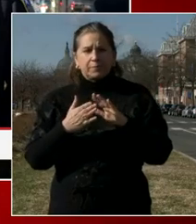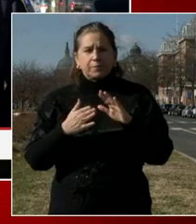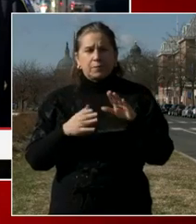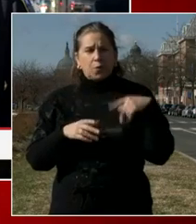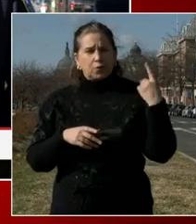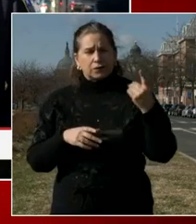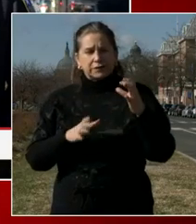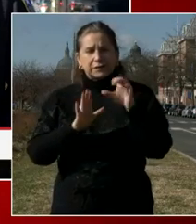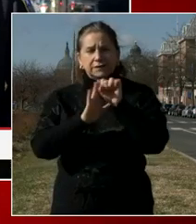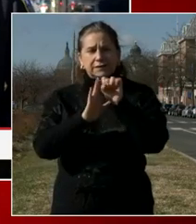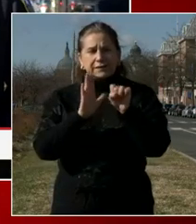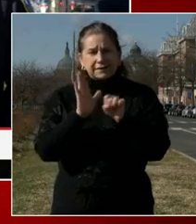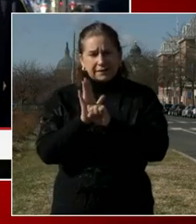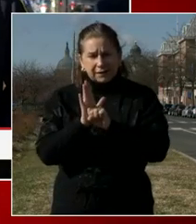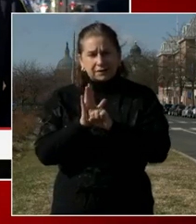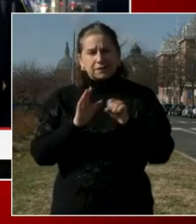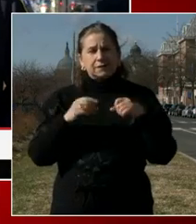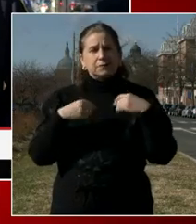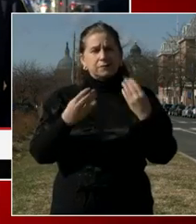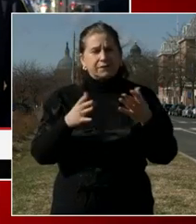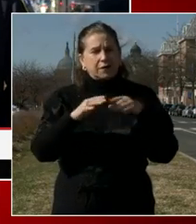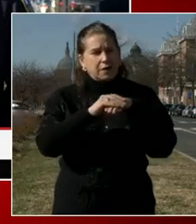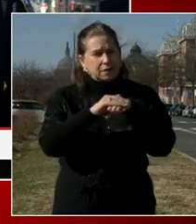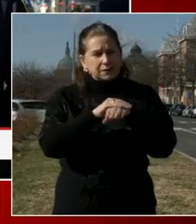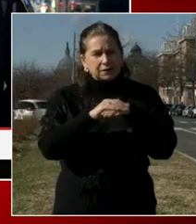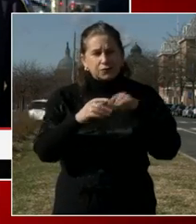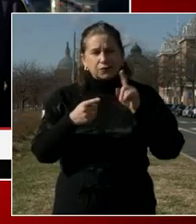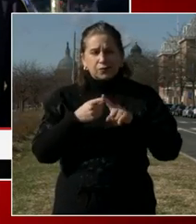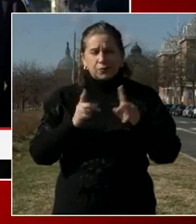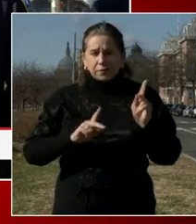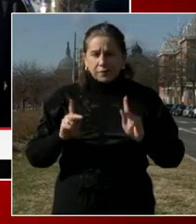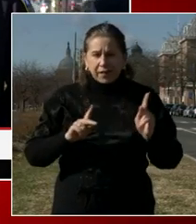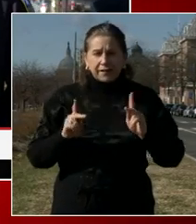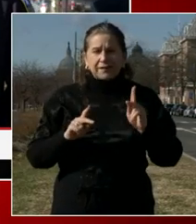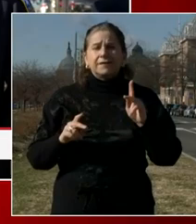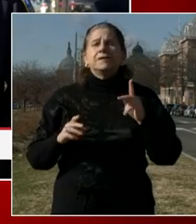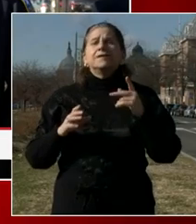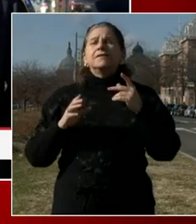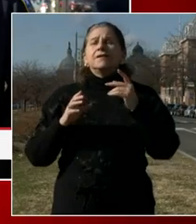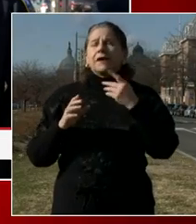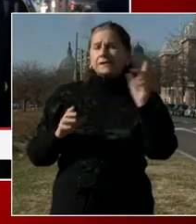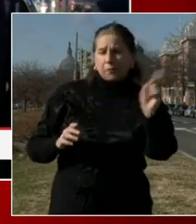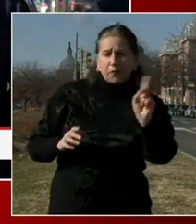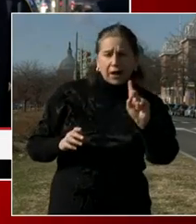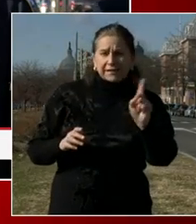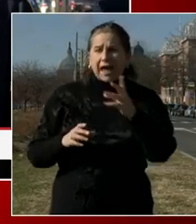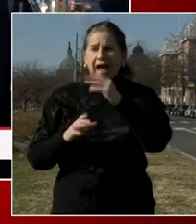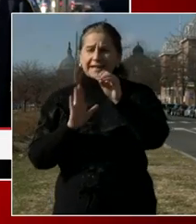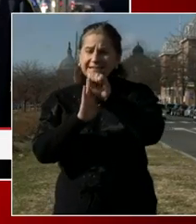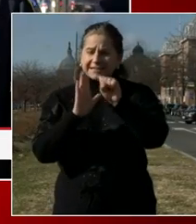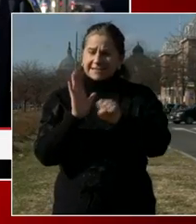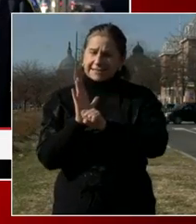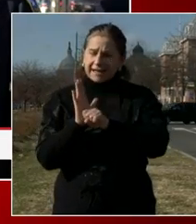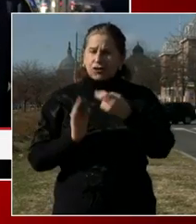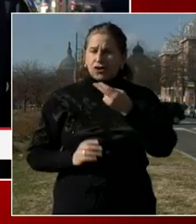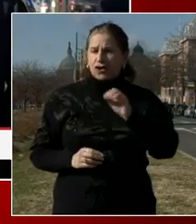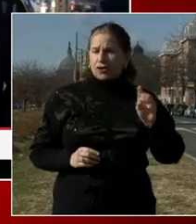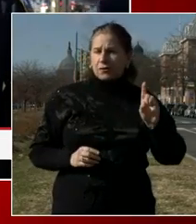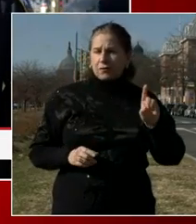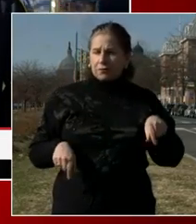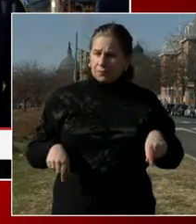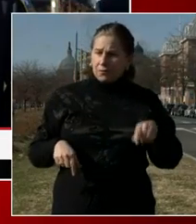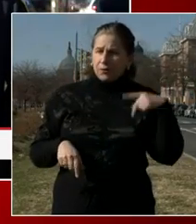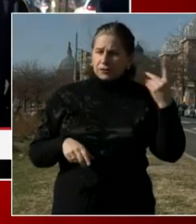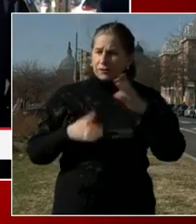access to our democracy is through statehood. So to our friends across the country, thank you for your support.